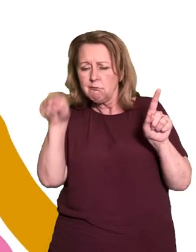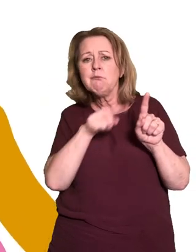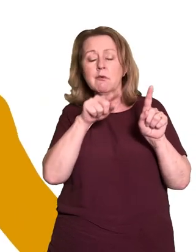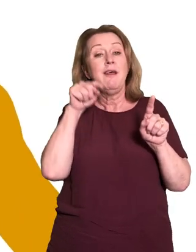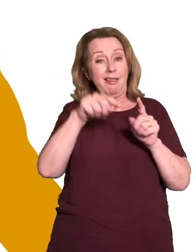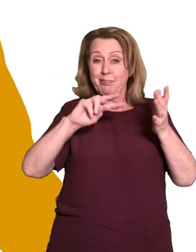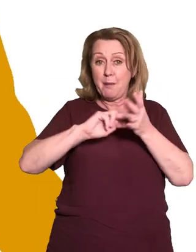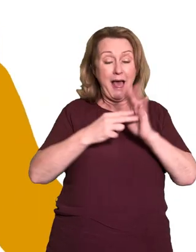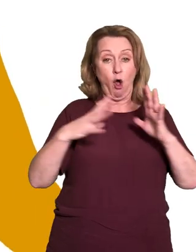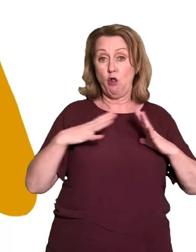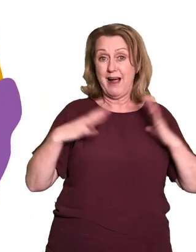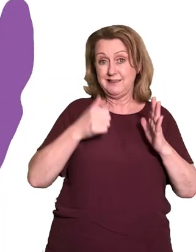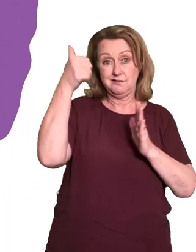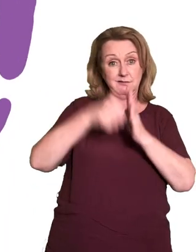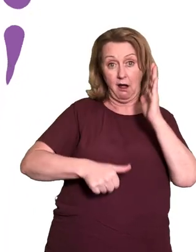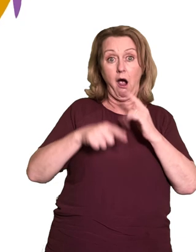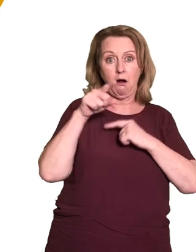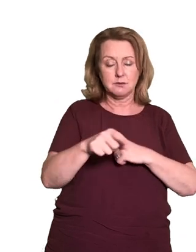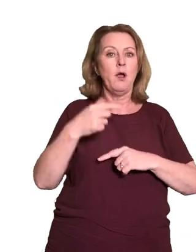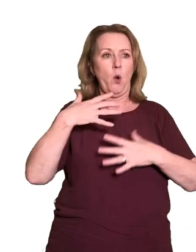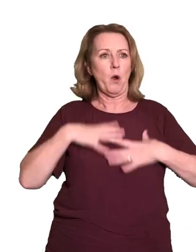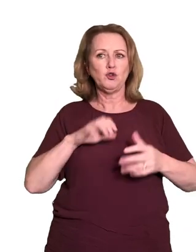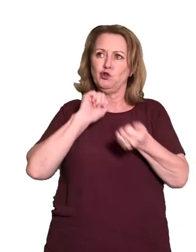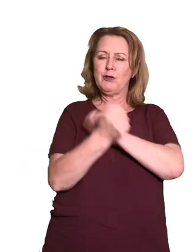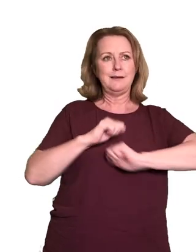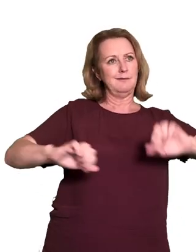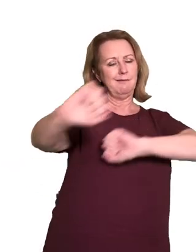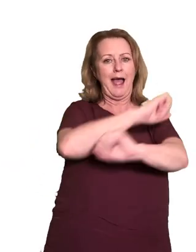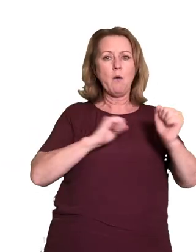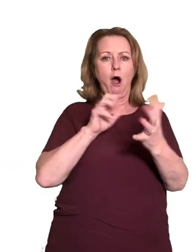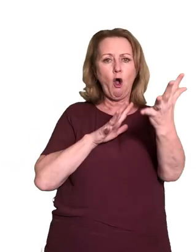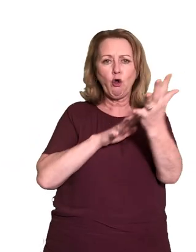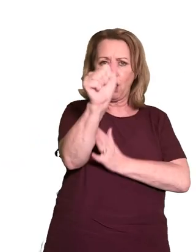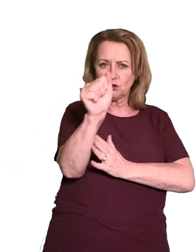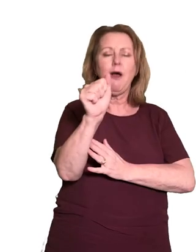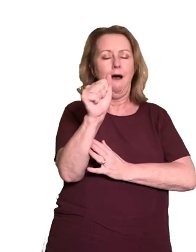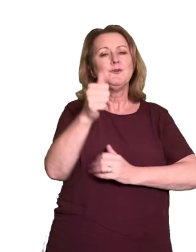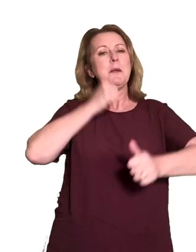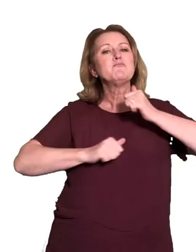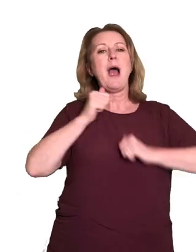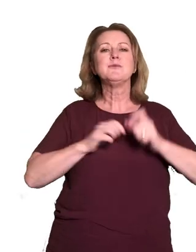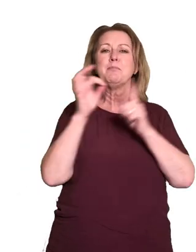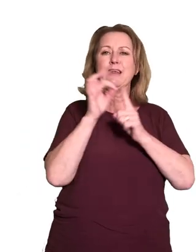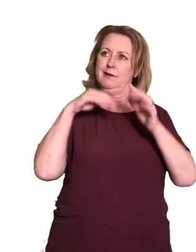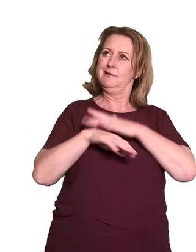is already underway to achieve the significant culture change we are aiming for. A period proud Wales.